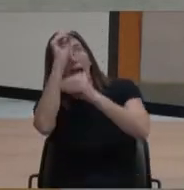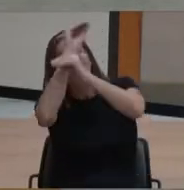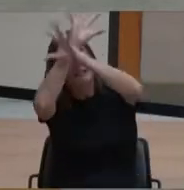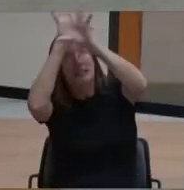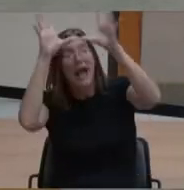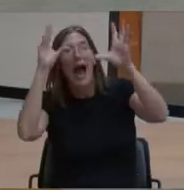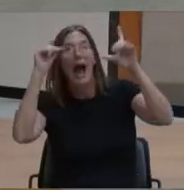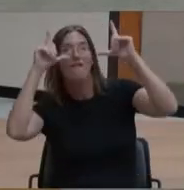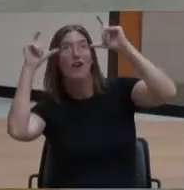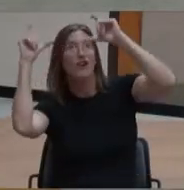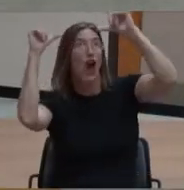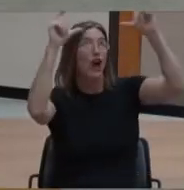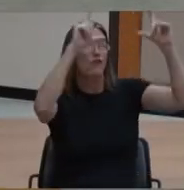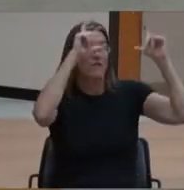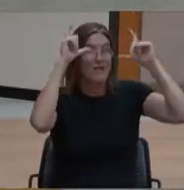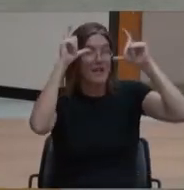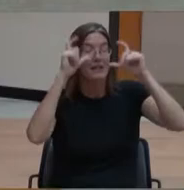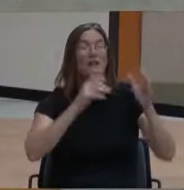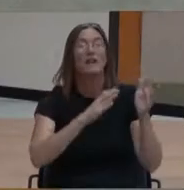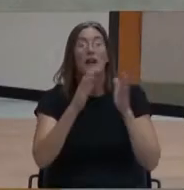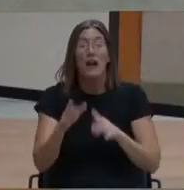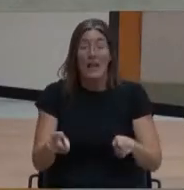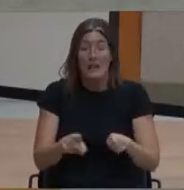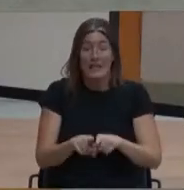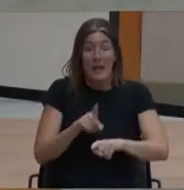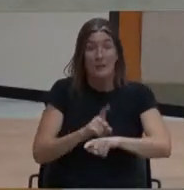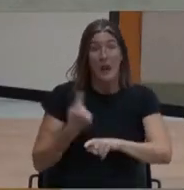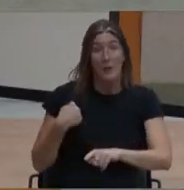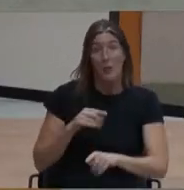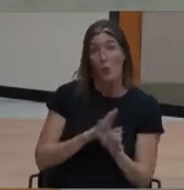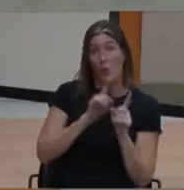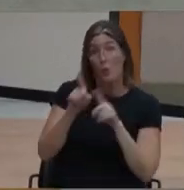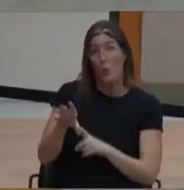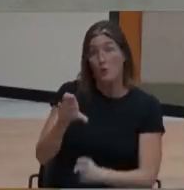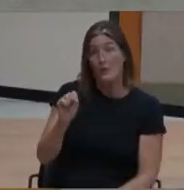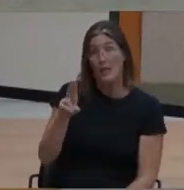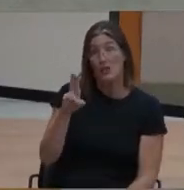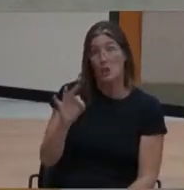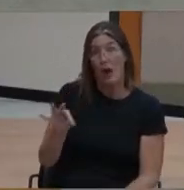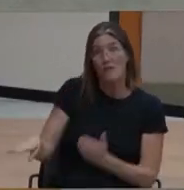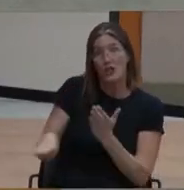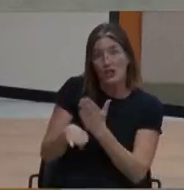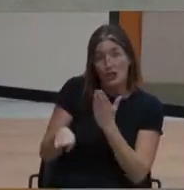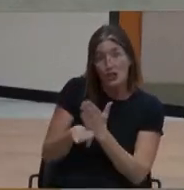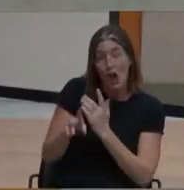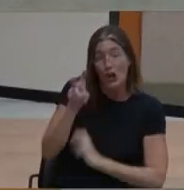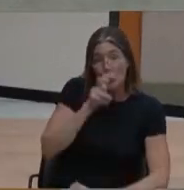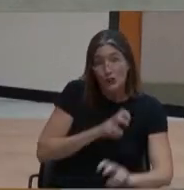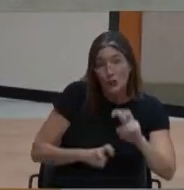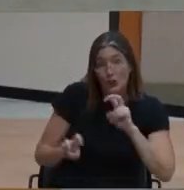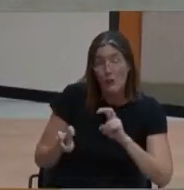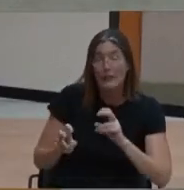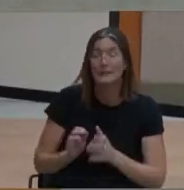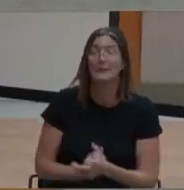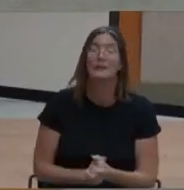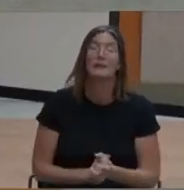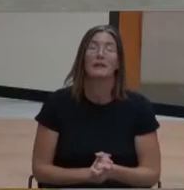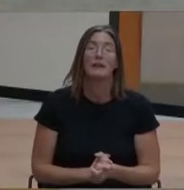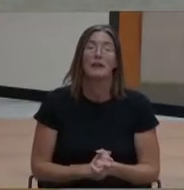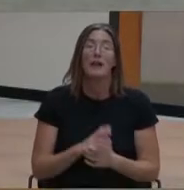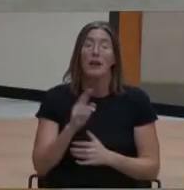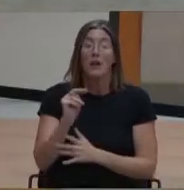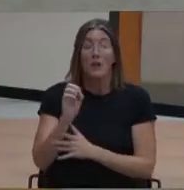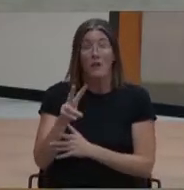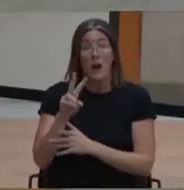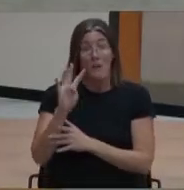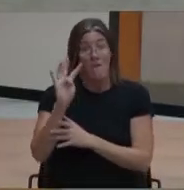soccer game at Cal State Fullerton. And the same day, Circles will attending at the Noche of Altariz. On November 4th,